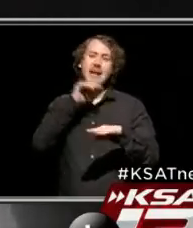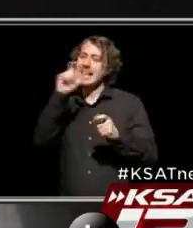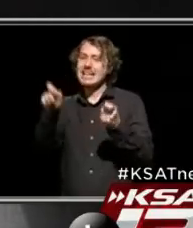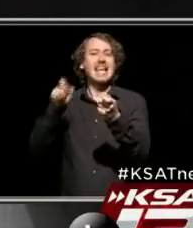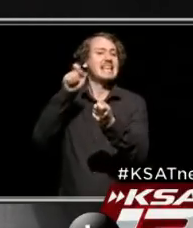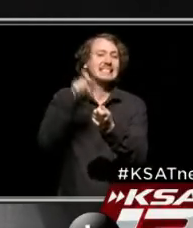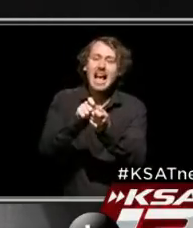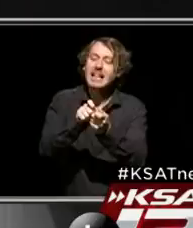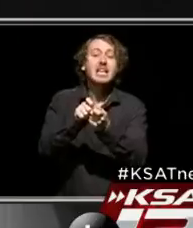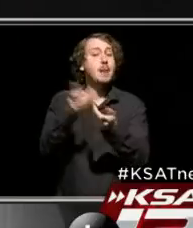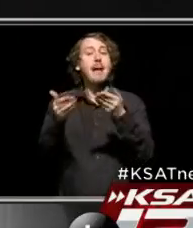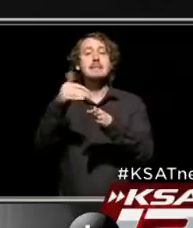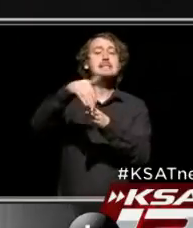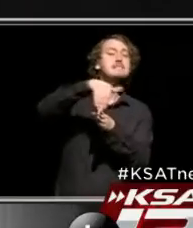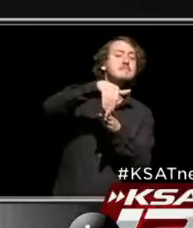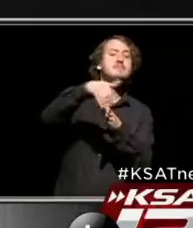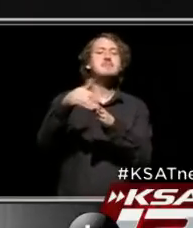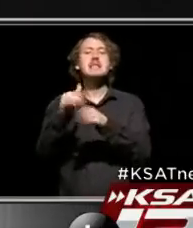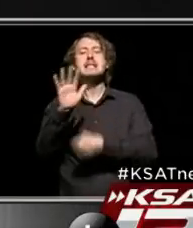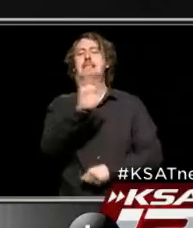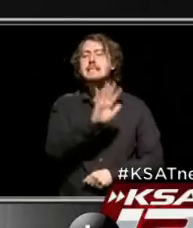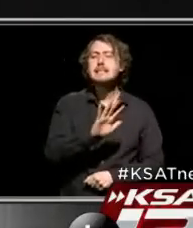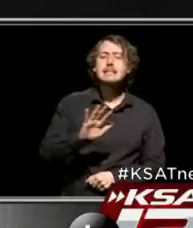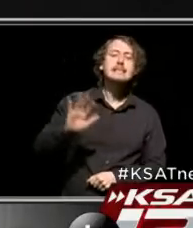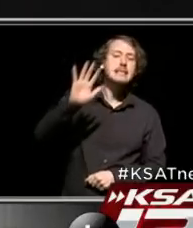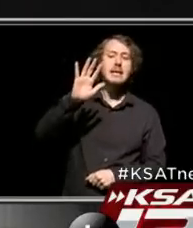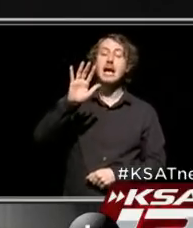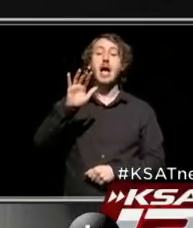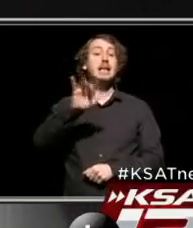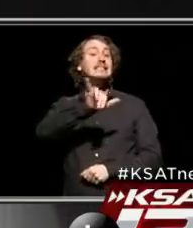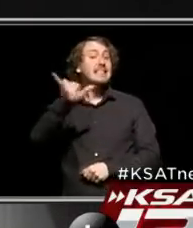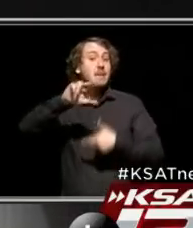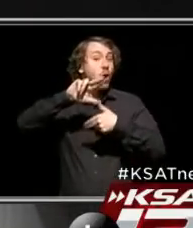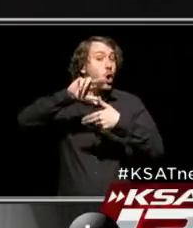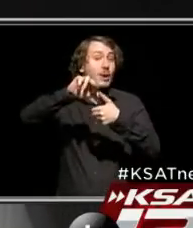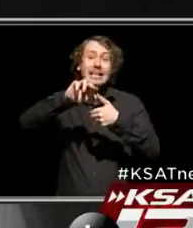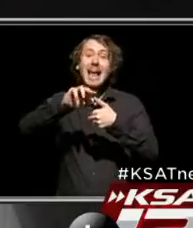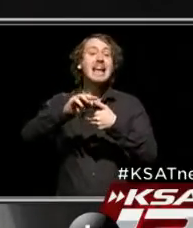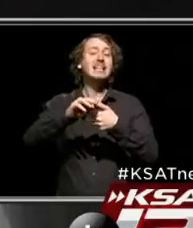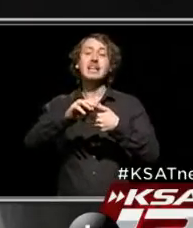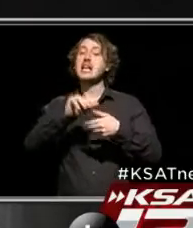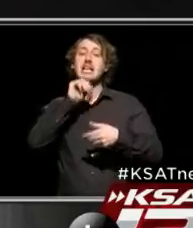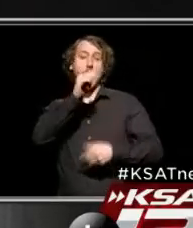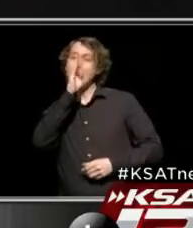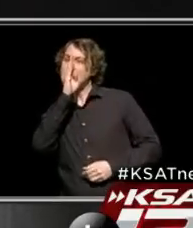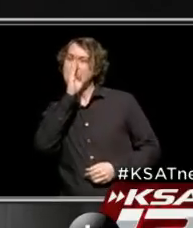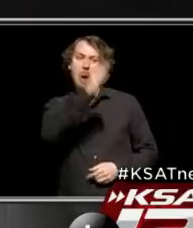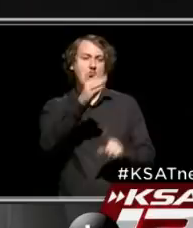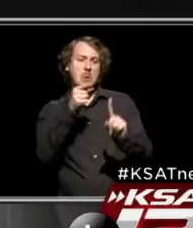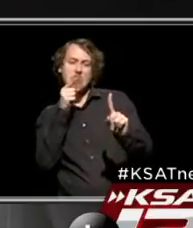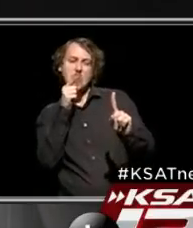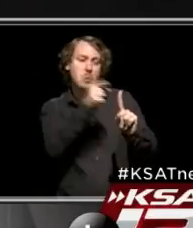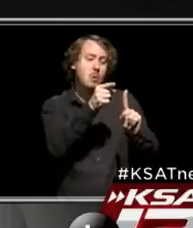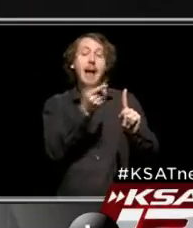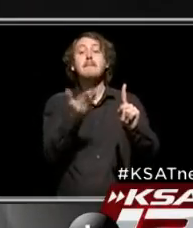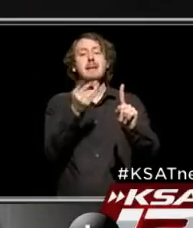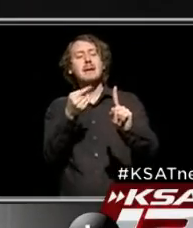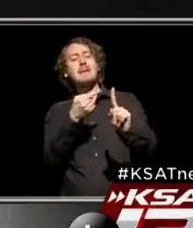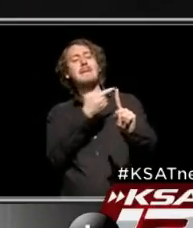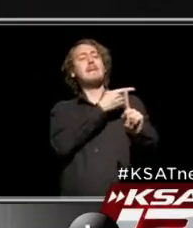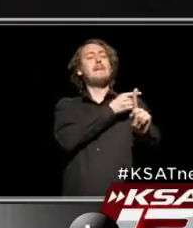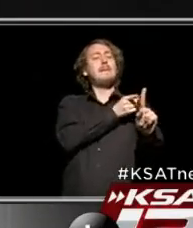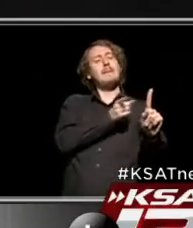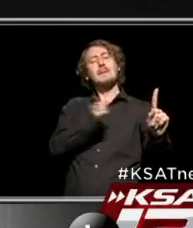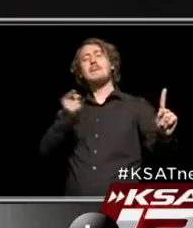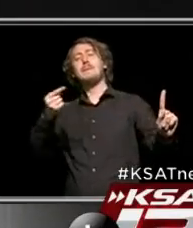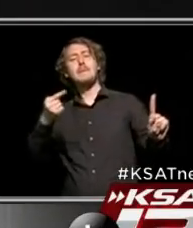hurricane maps, it may wobble a little bit to the east or a little bit to the west. That's kind of what we're tracking with this model as well. The